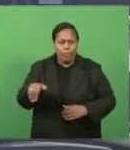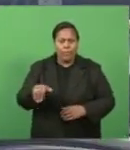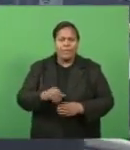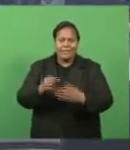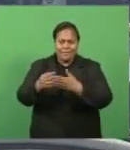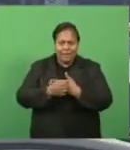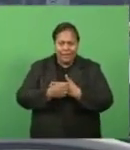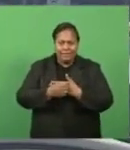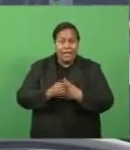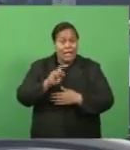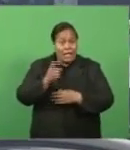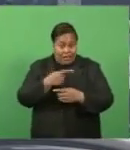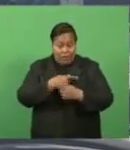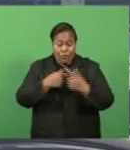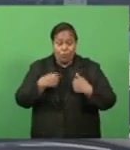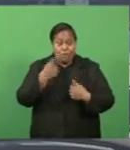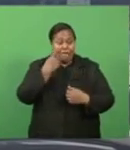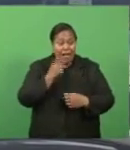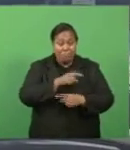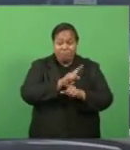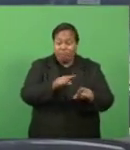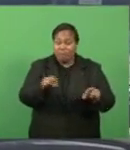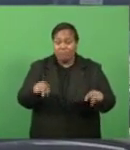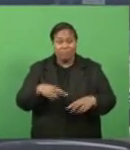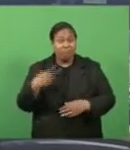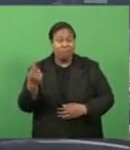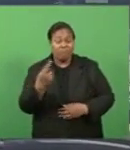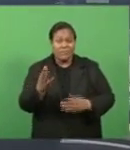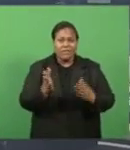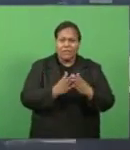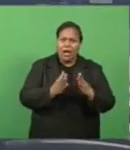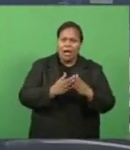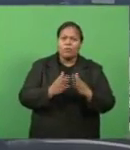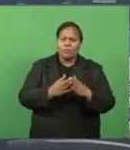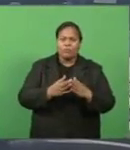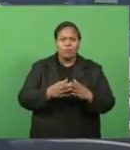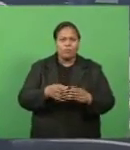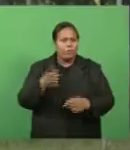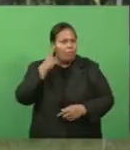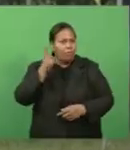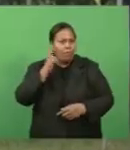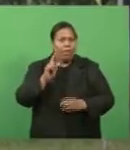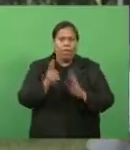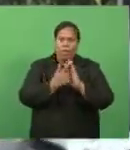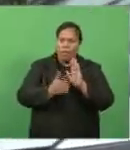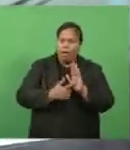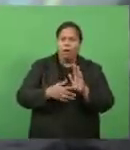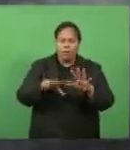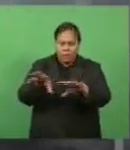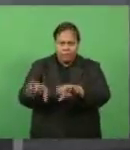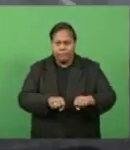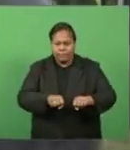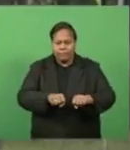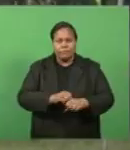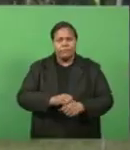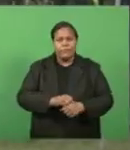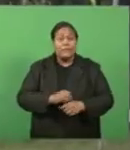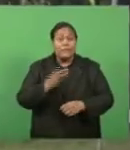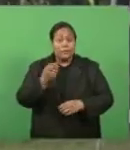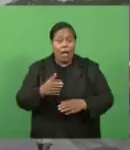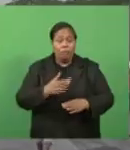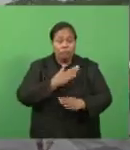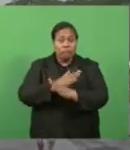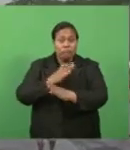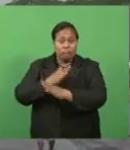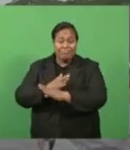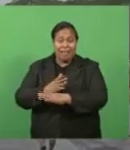If we find new people working around in town, you can be arrested for disobedience of La Forada. Several checkpoints were also erected from the